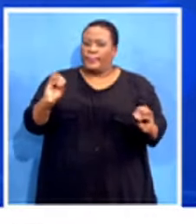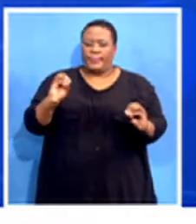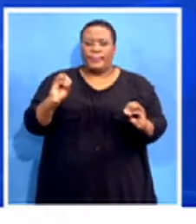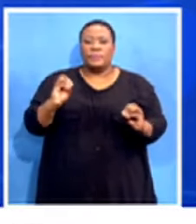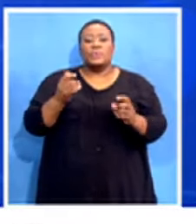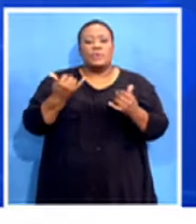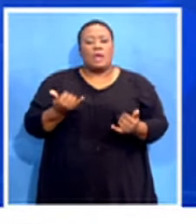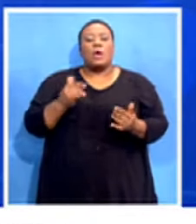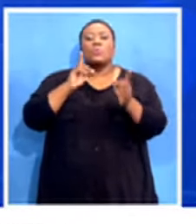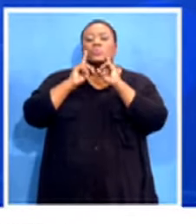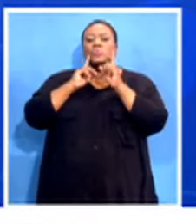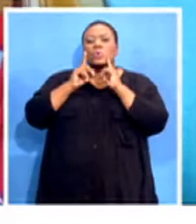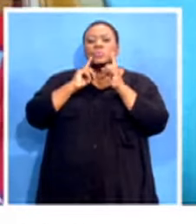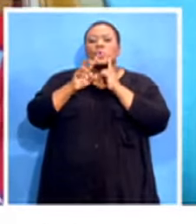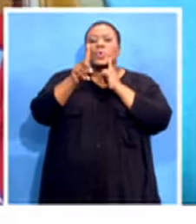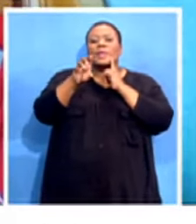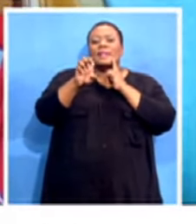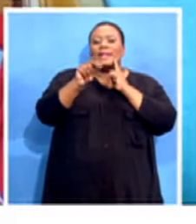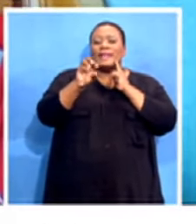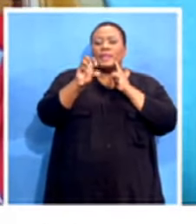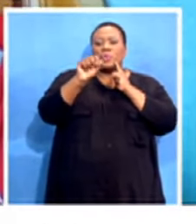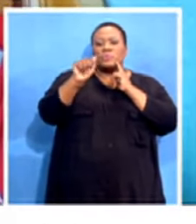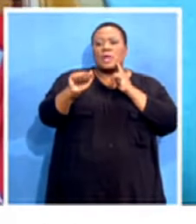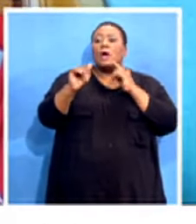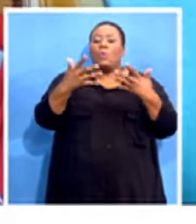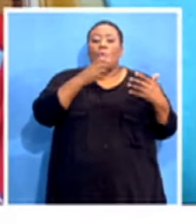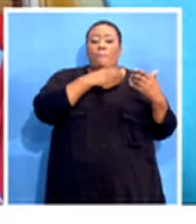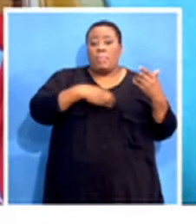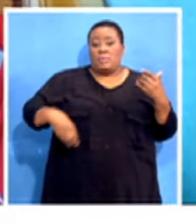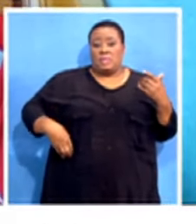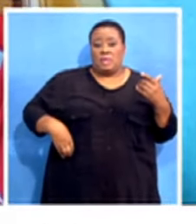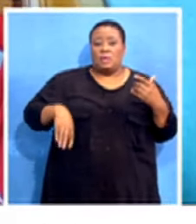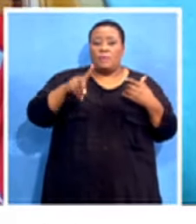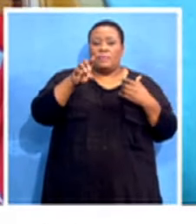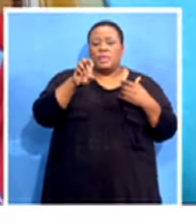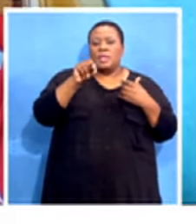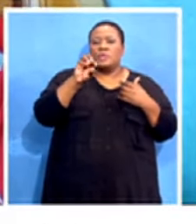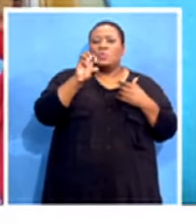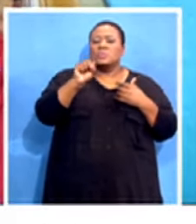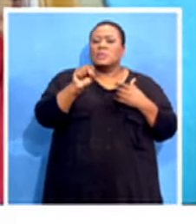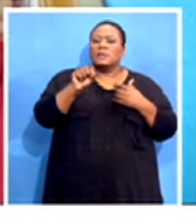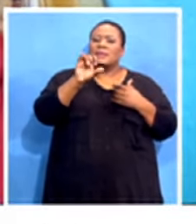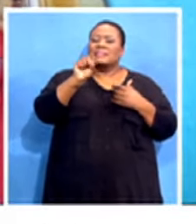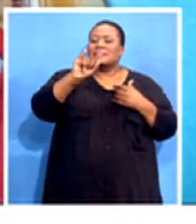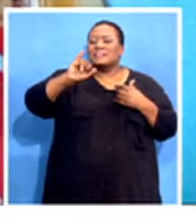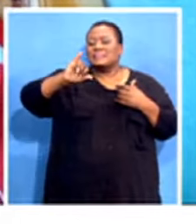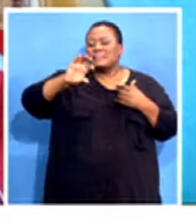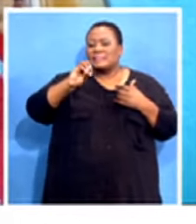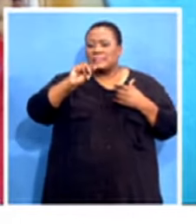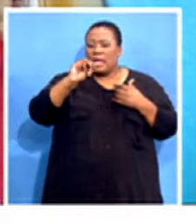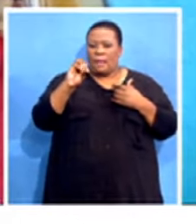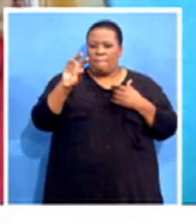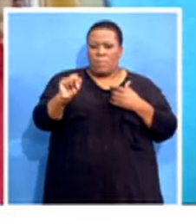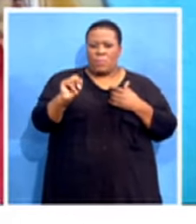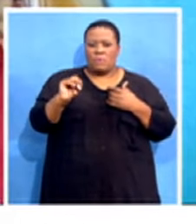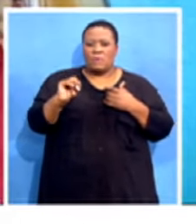the spokesperson of DINOSA, or rather the president of DINOSA, Simon Tlumwani. Mr. Tlumwani, a very good morning to you. Thank you so much for joining